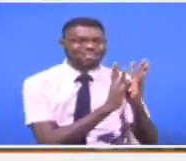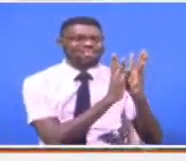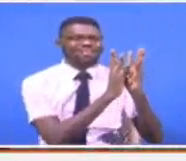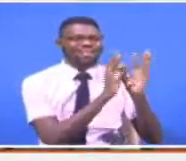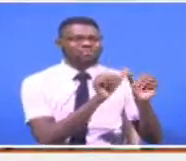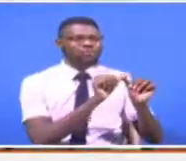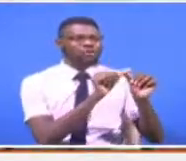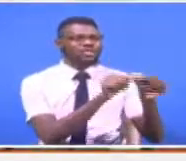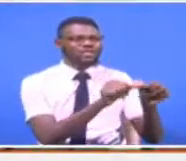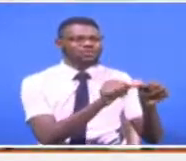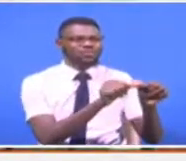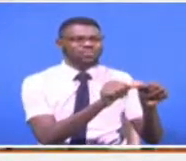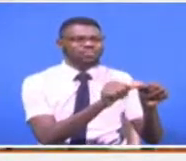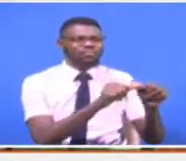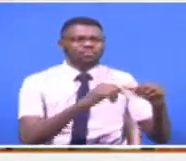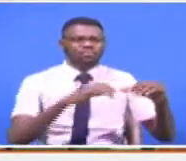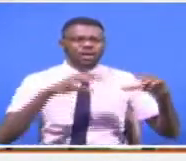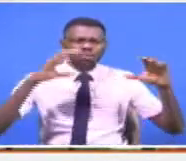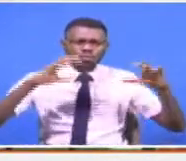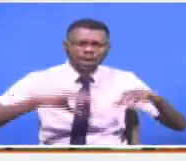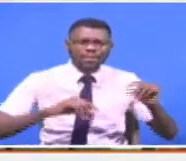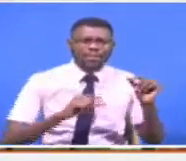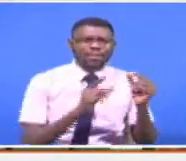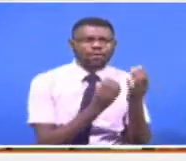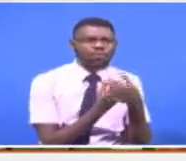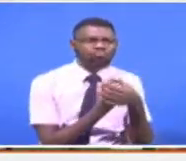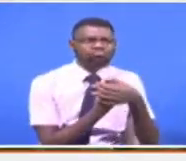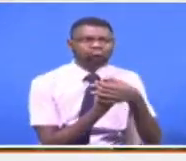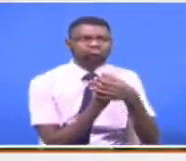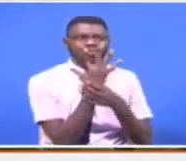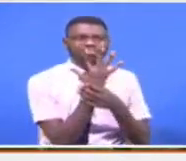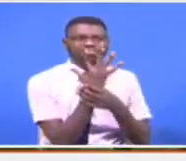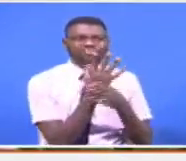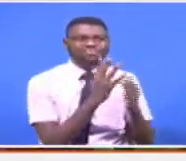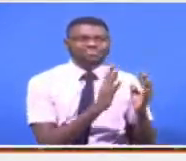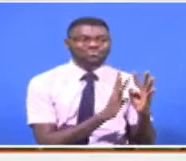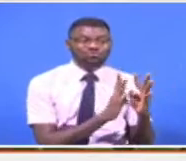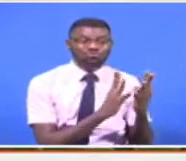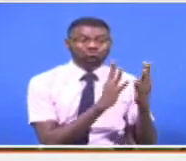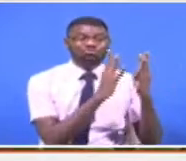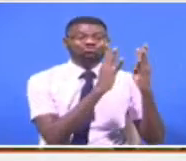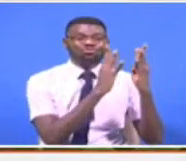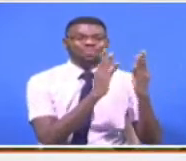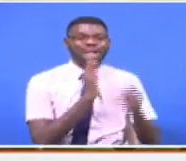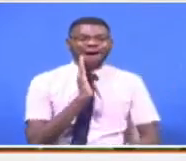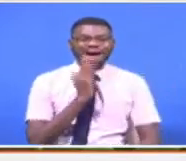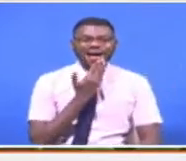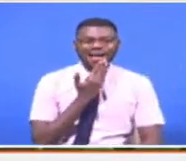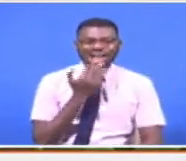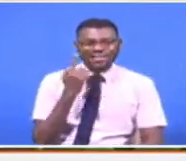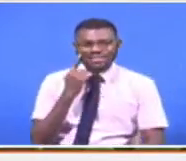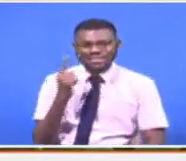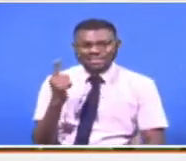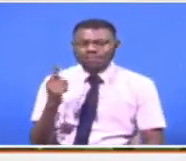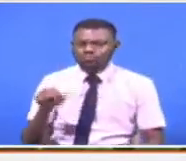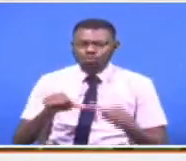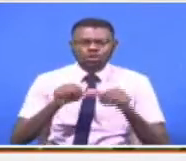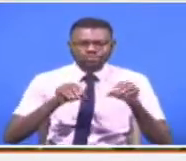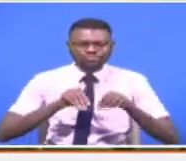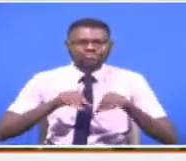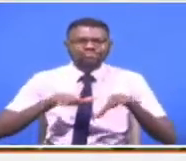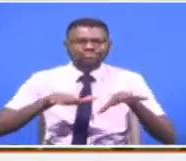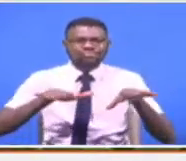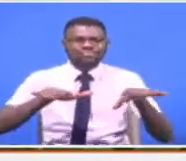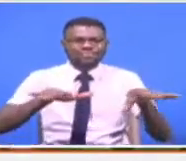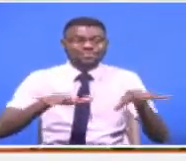tukipata mvua kidogo mkonge unashut unaanza kutua majani mengine na production inaende inaendelea